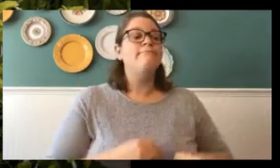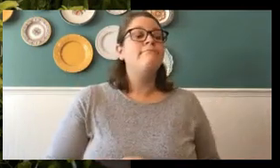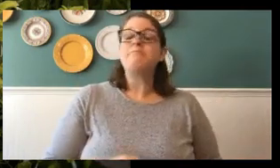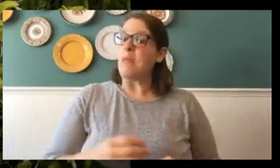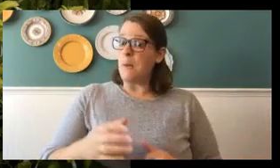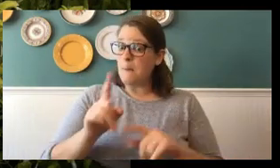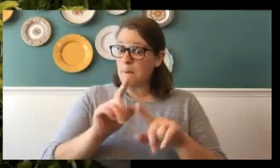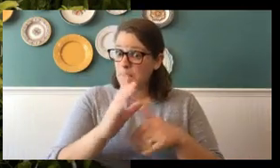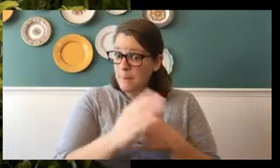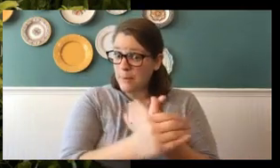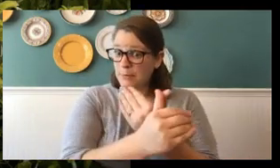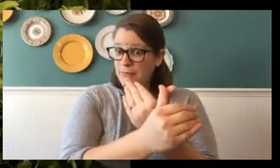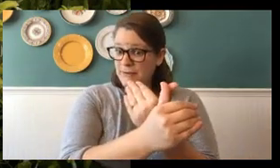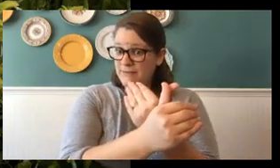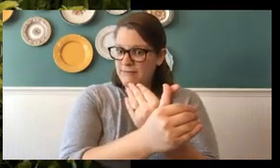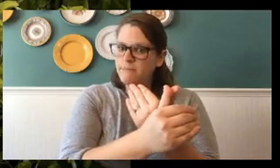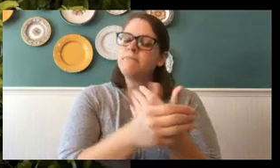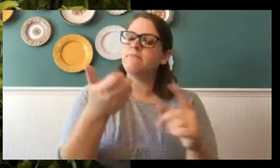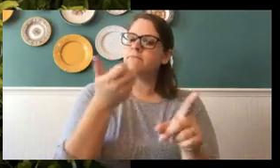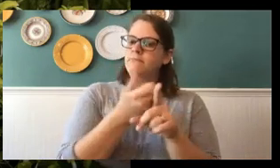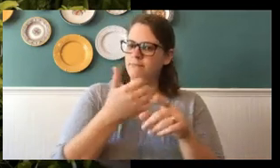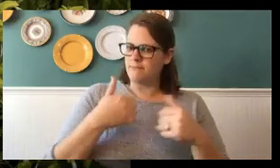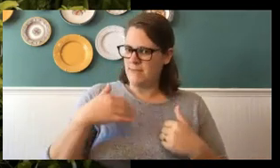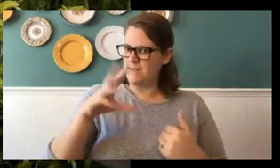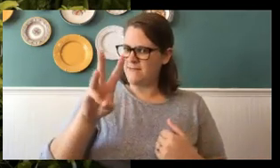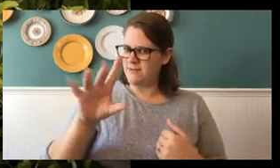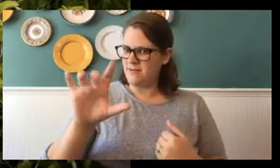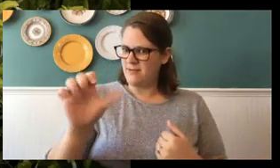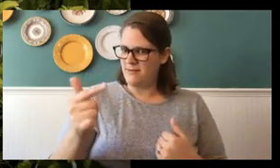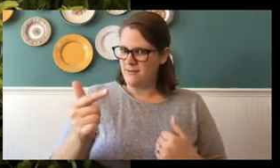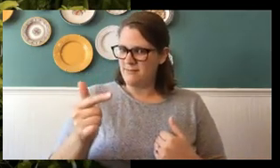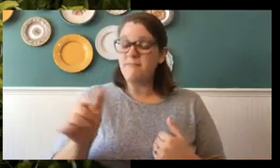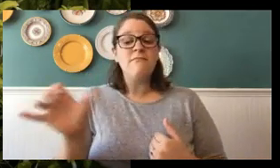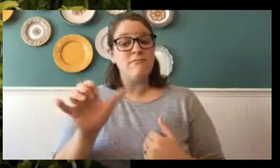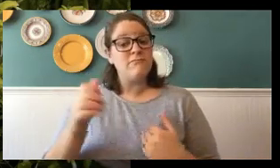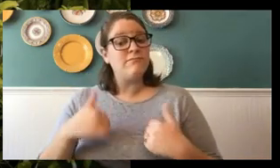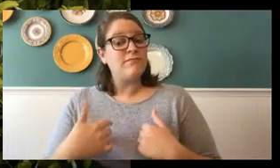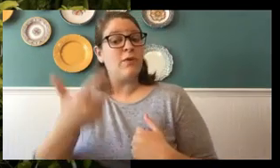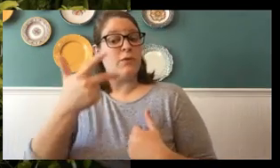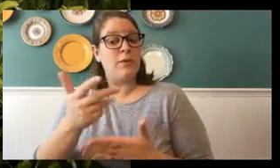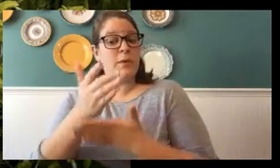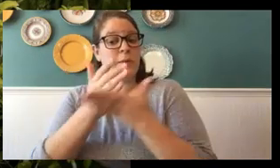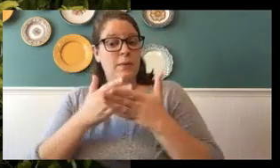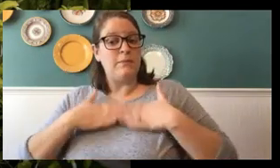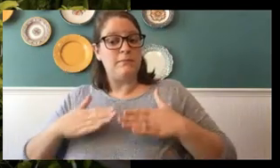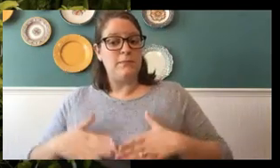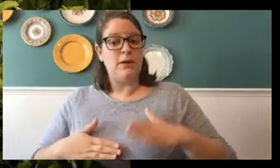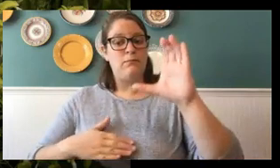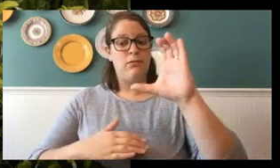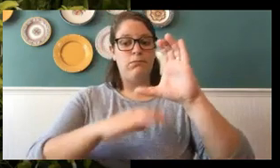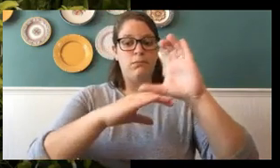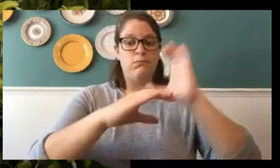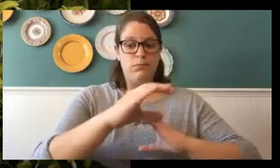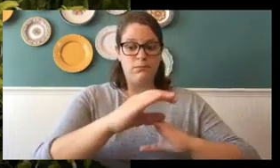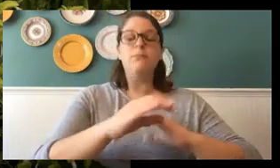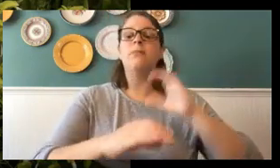Butterflies have six legs. And butterflies also have three parts of their body. They have a head, a thorax,